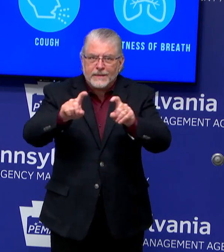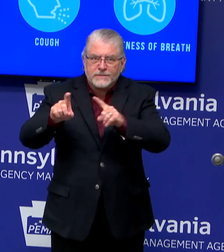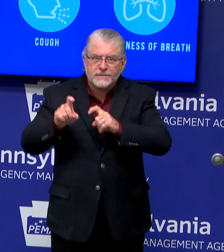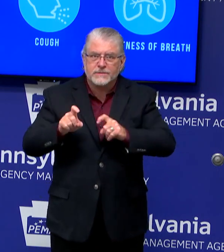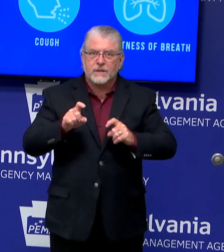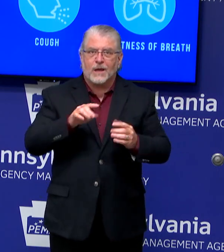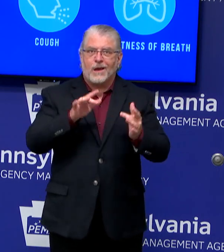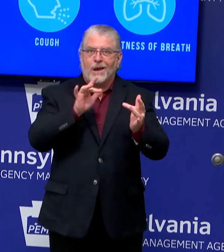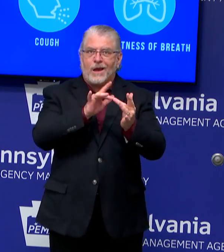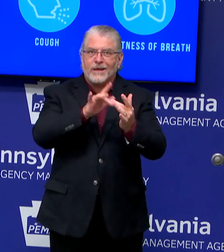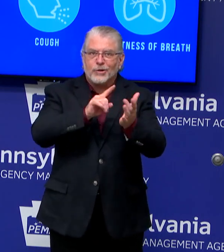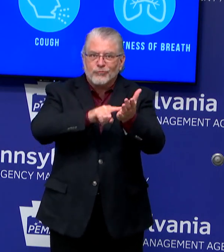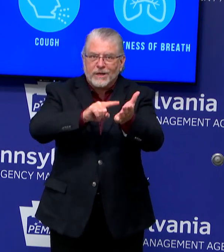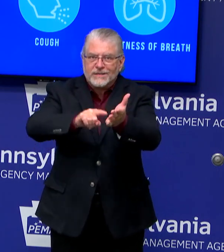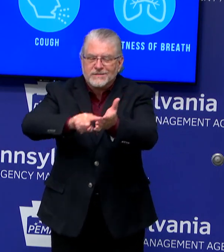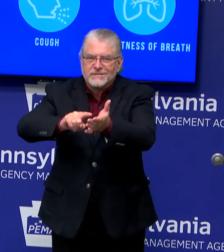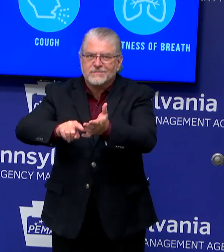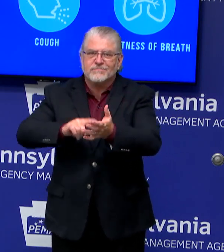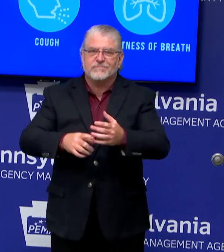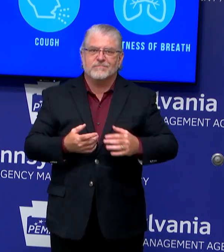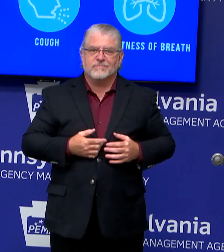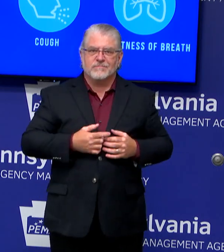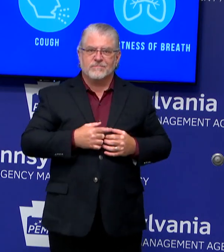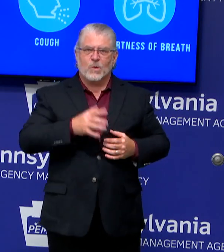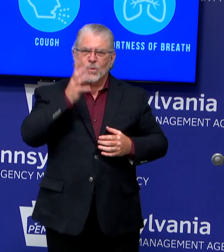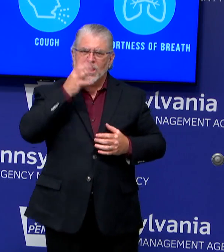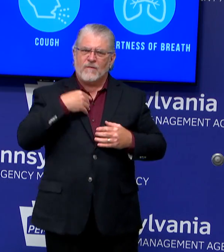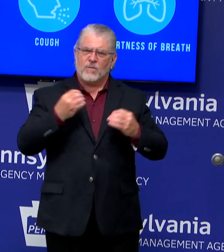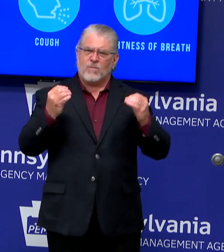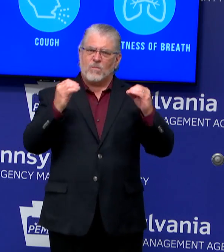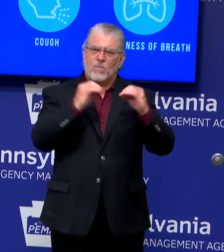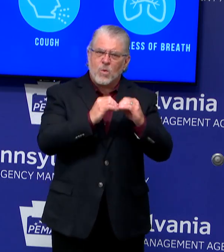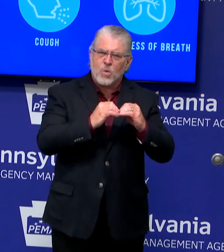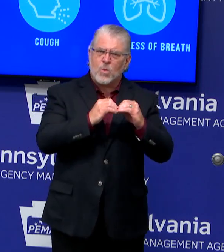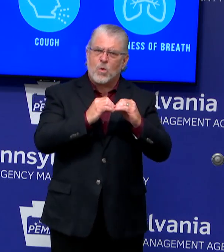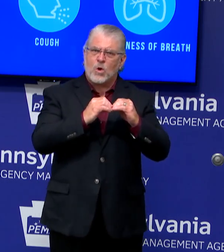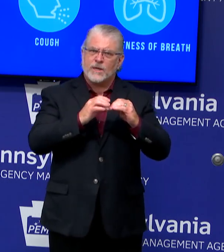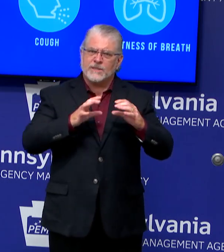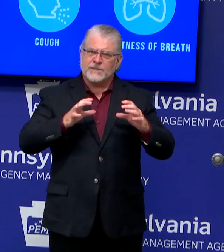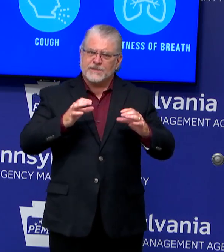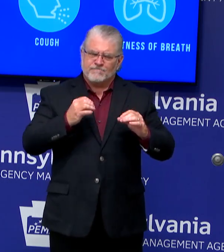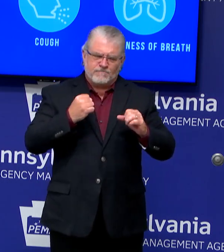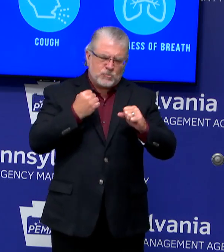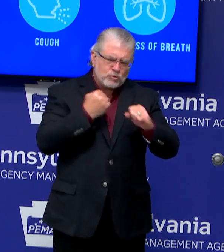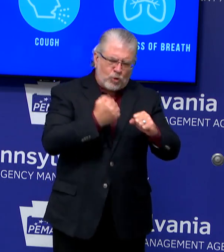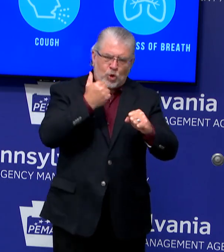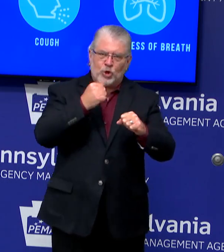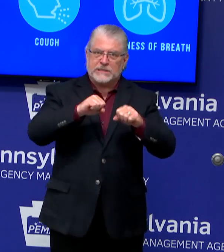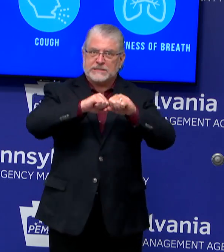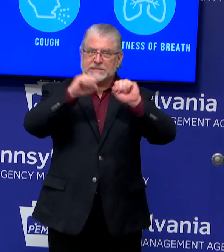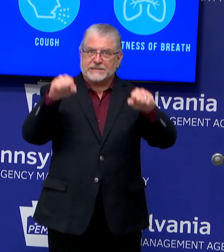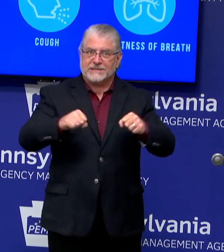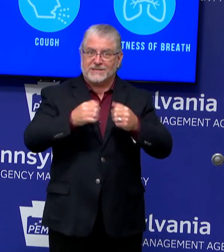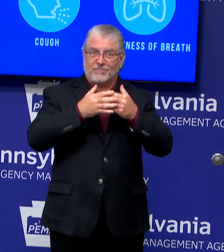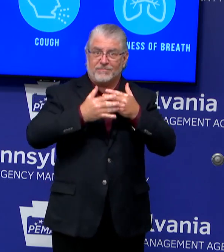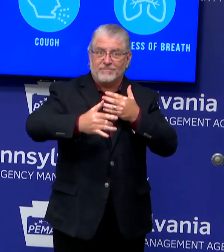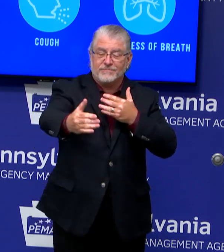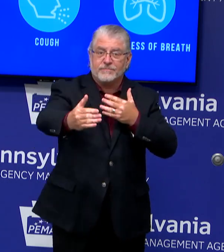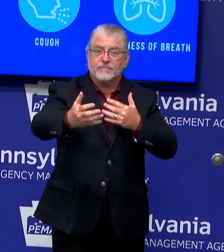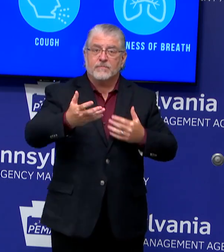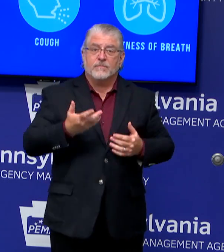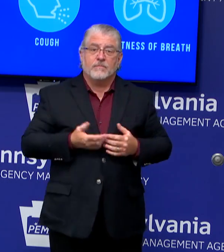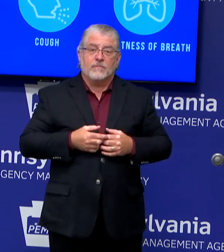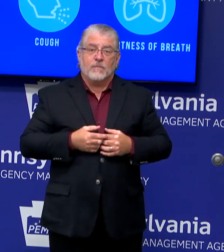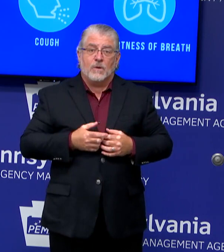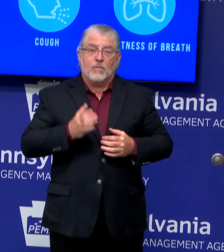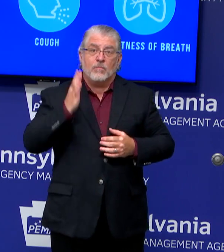to have an extremely robust containment system present now and even bigger in preparation for